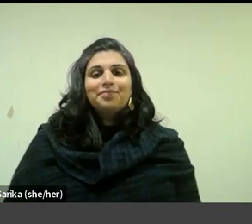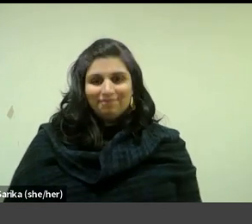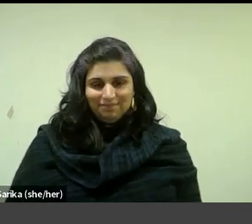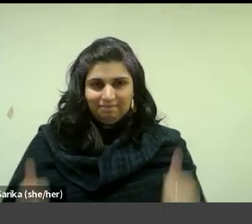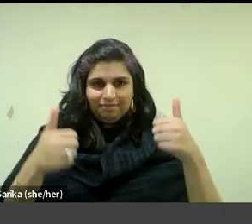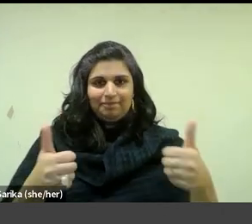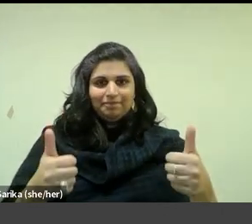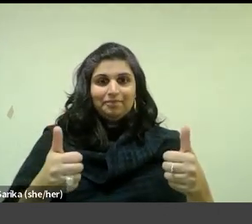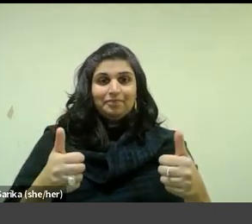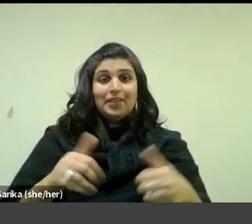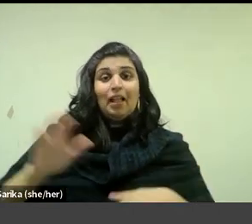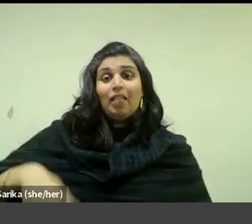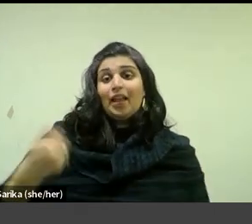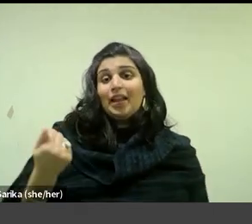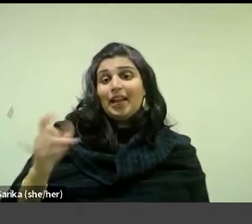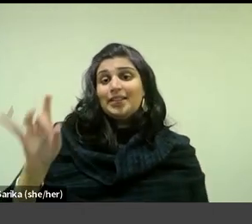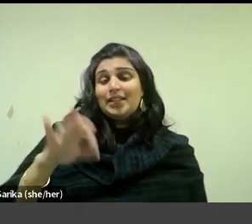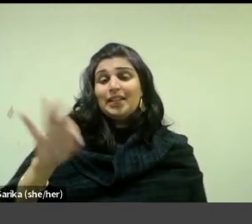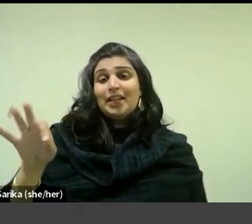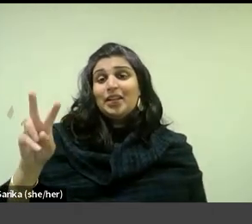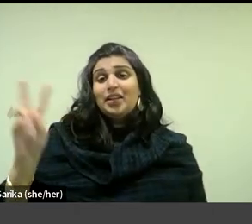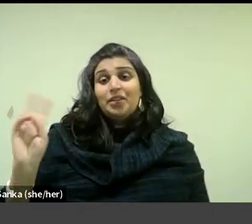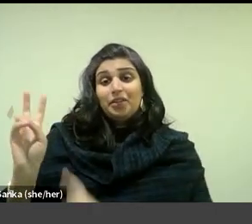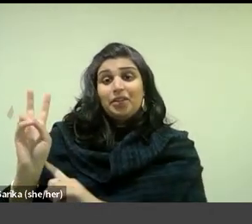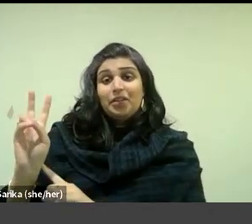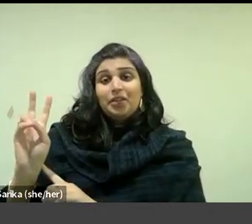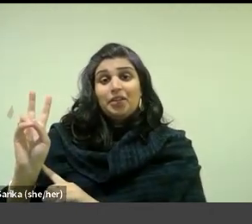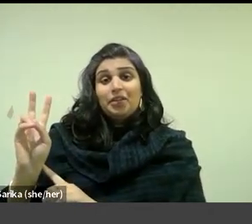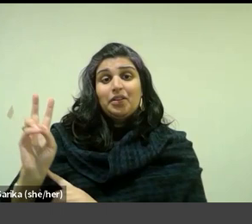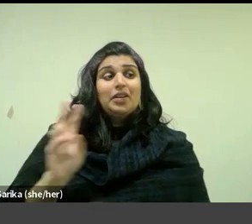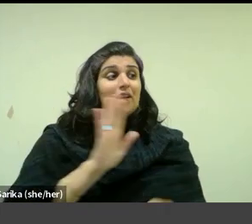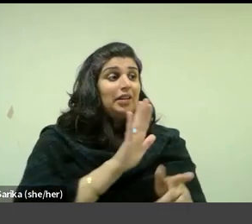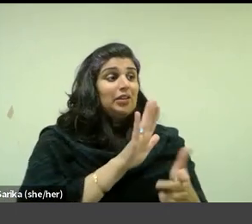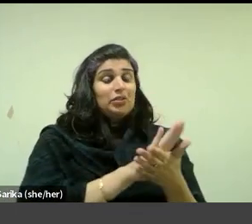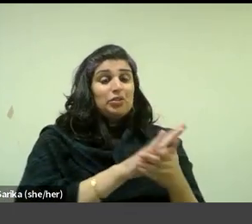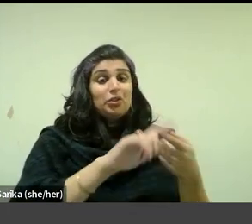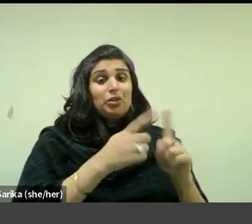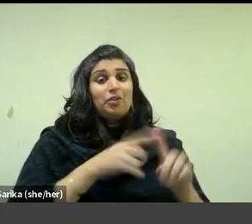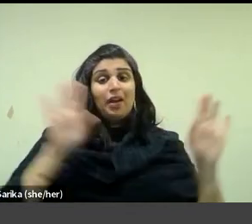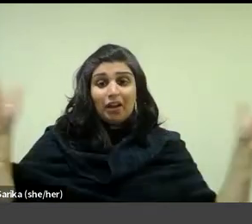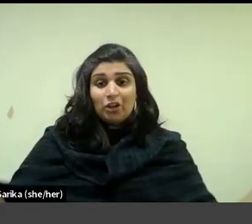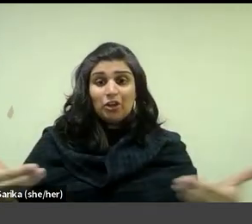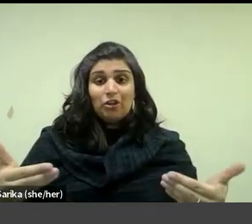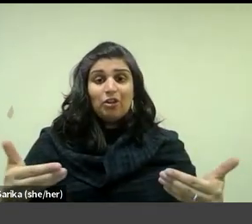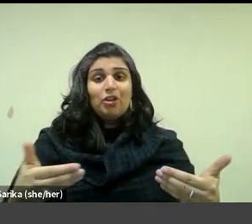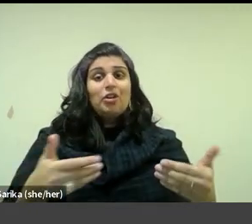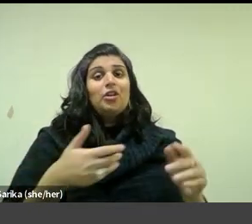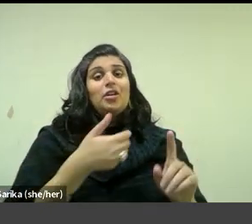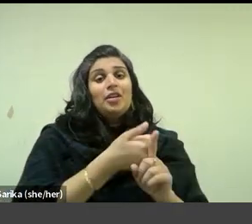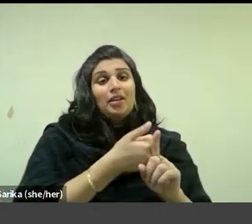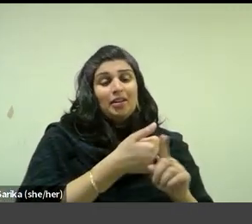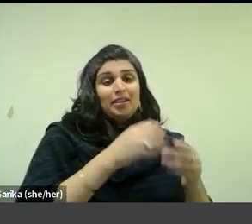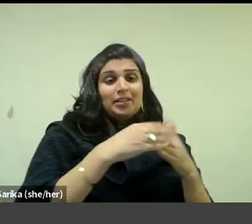In late 1899, Vuillard was introduced by his school friend Maurice Denis to a self-styled group of